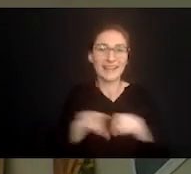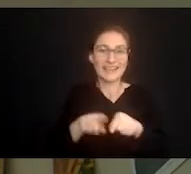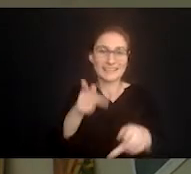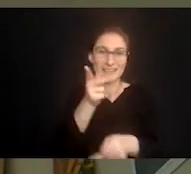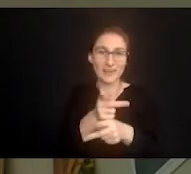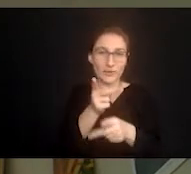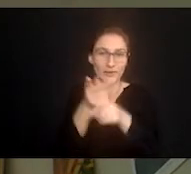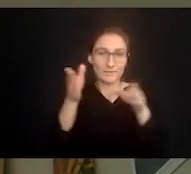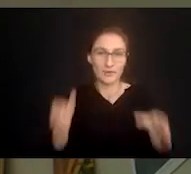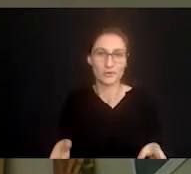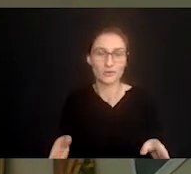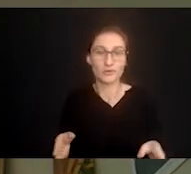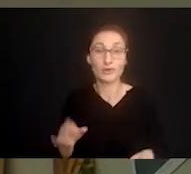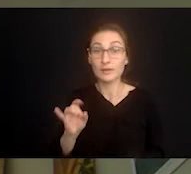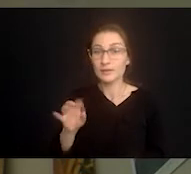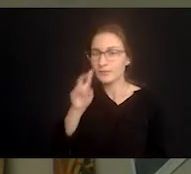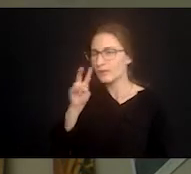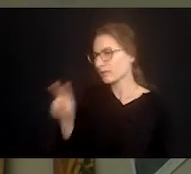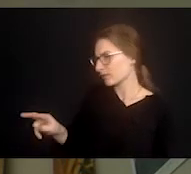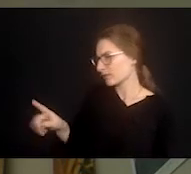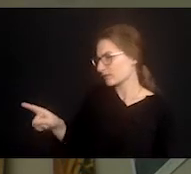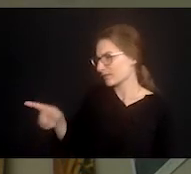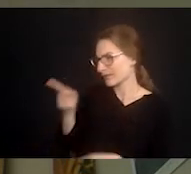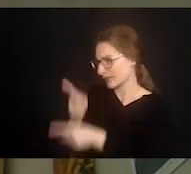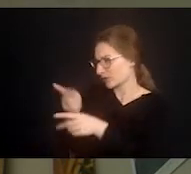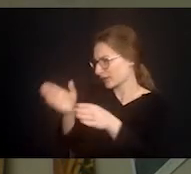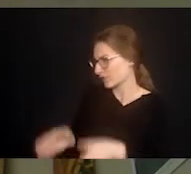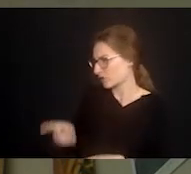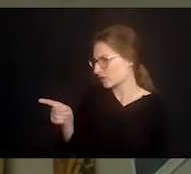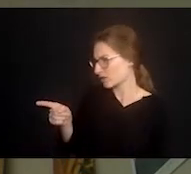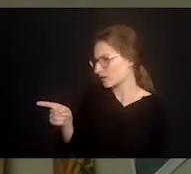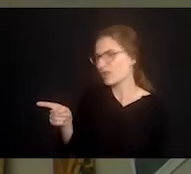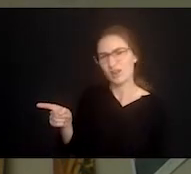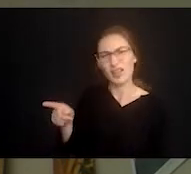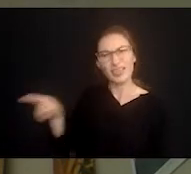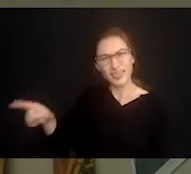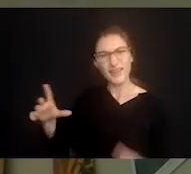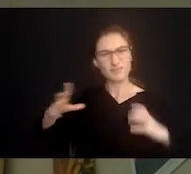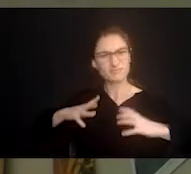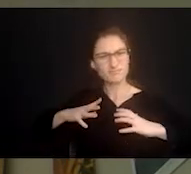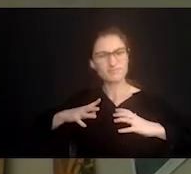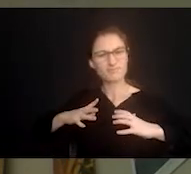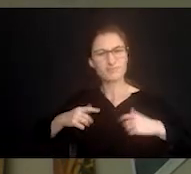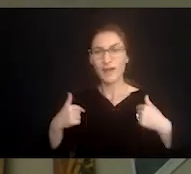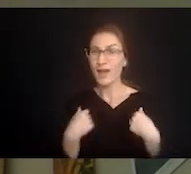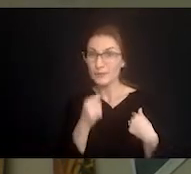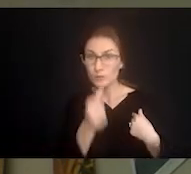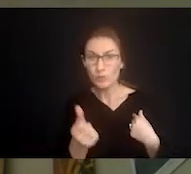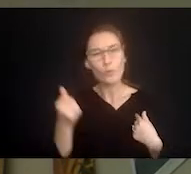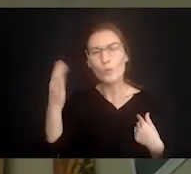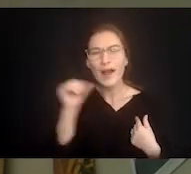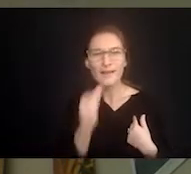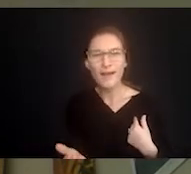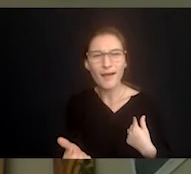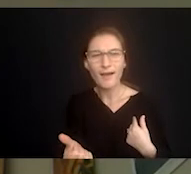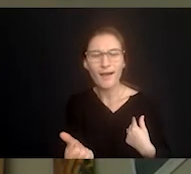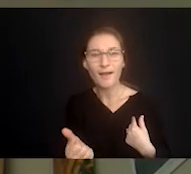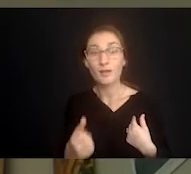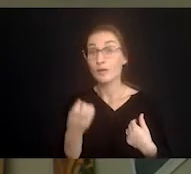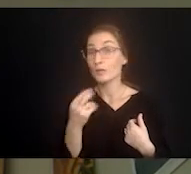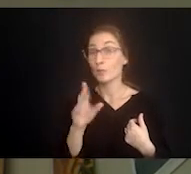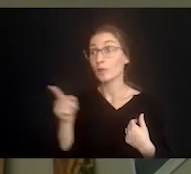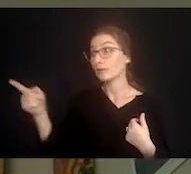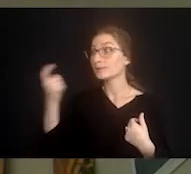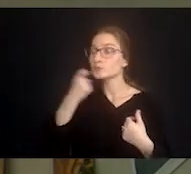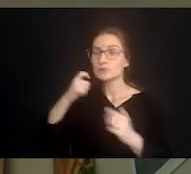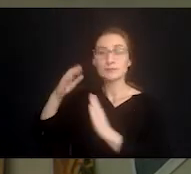but when we look at another caregiver and say oh my goodness they they get to take a break how come i don't get to do that or they